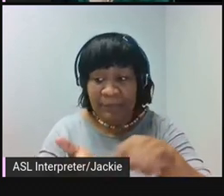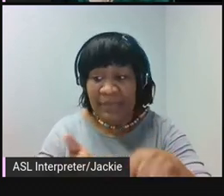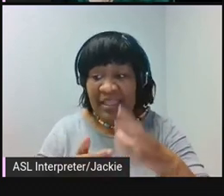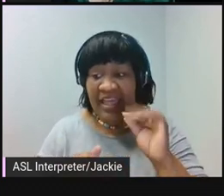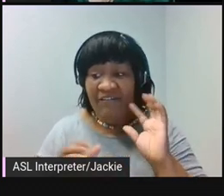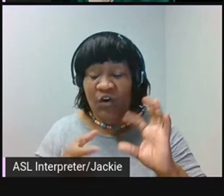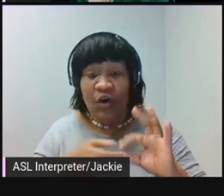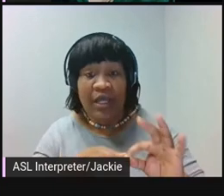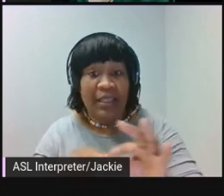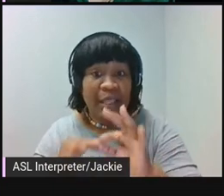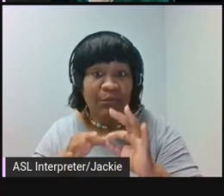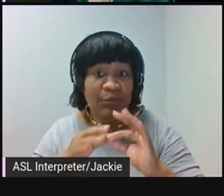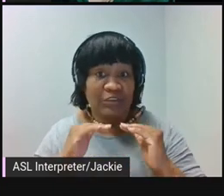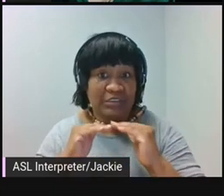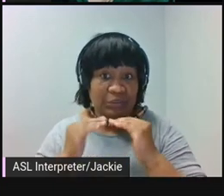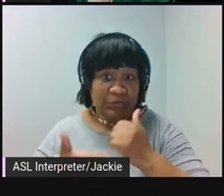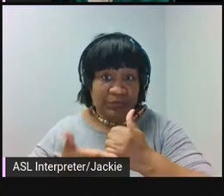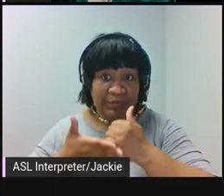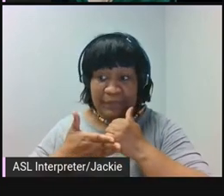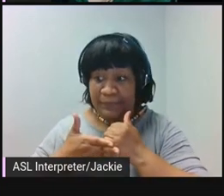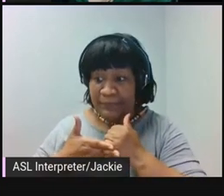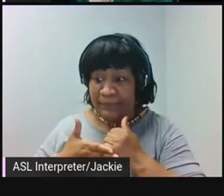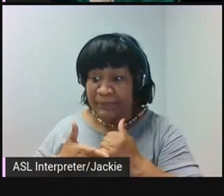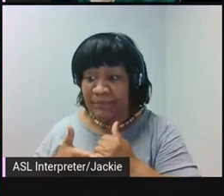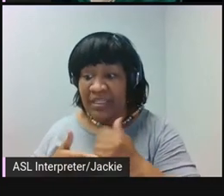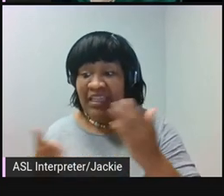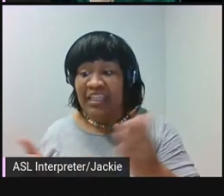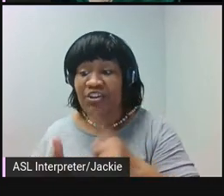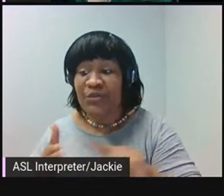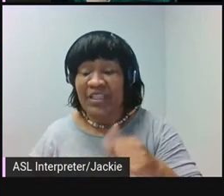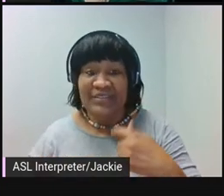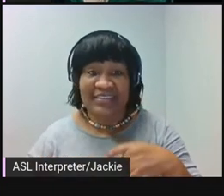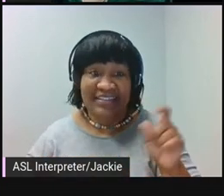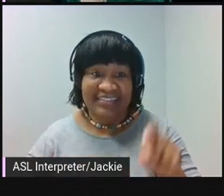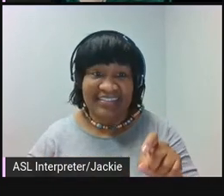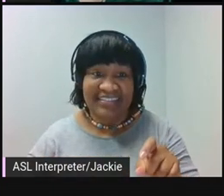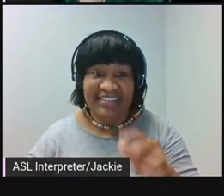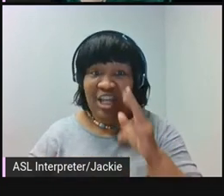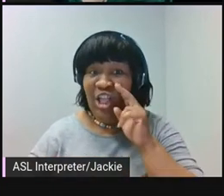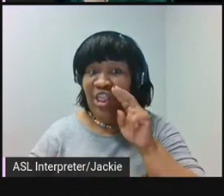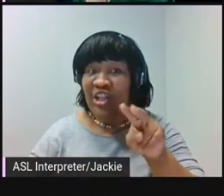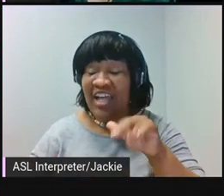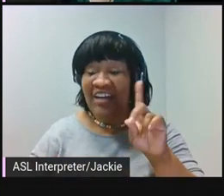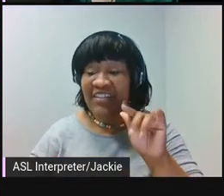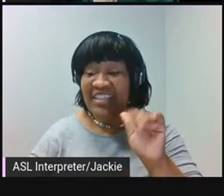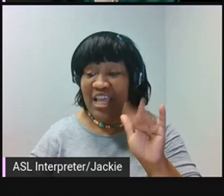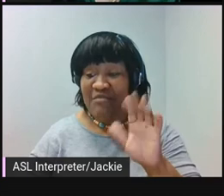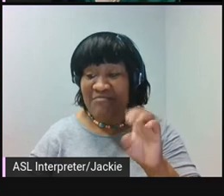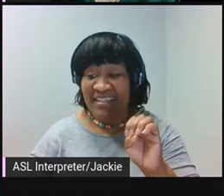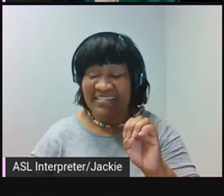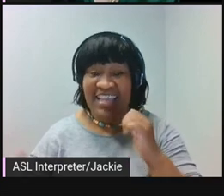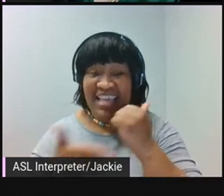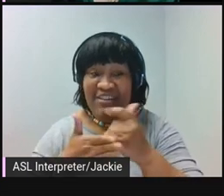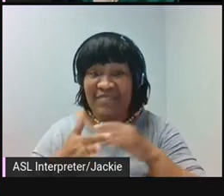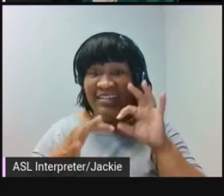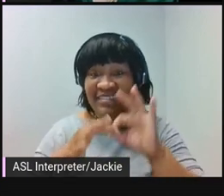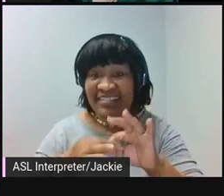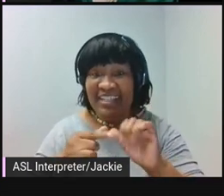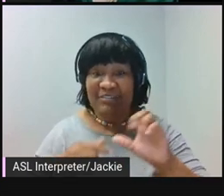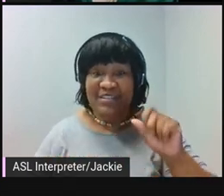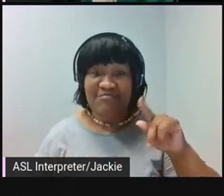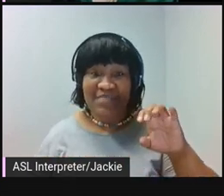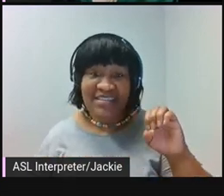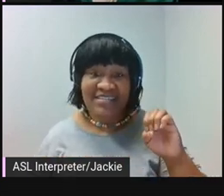collaborators equitably. Here's what else. Look out for the database, help me connect with spaces